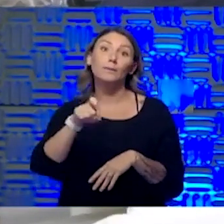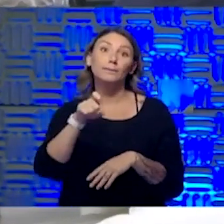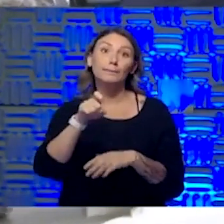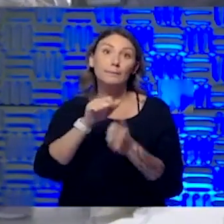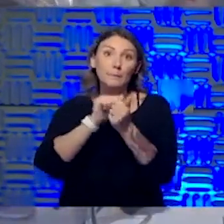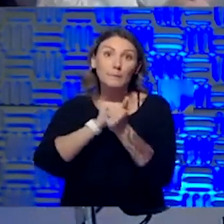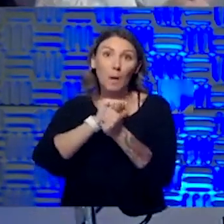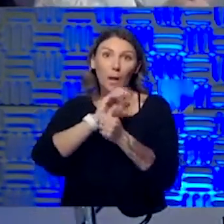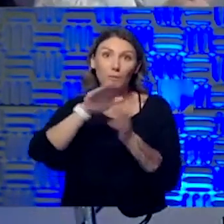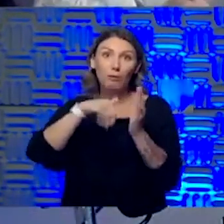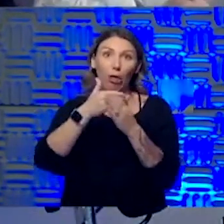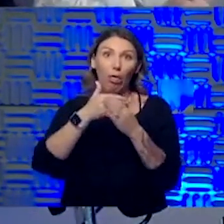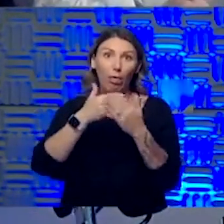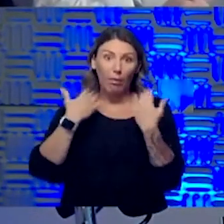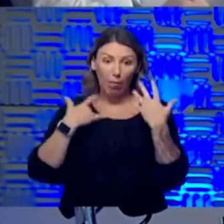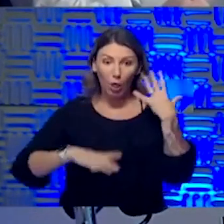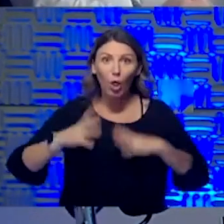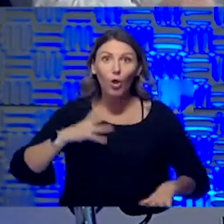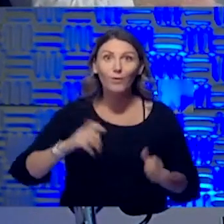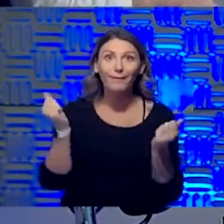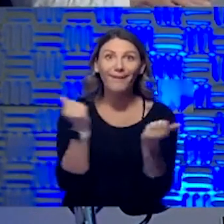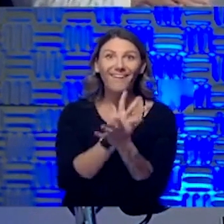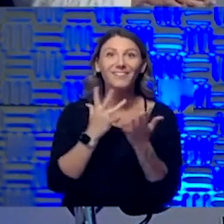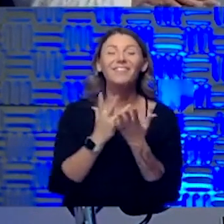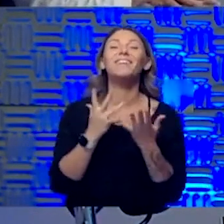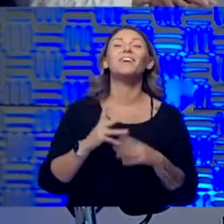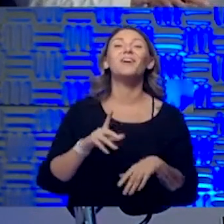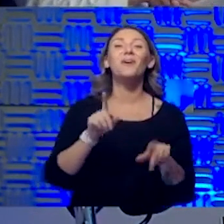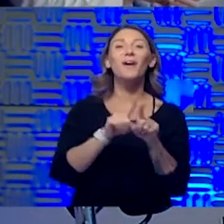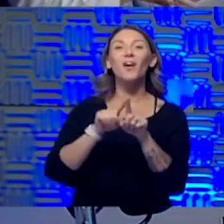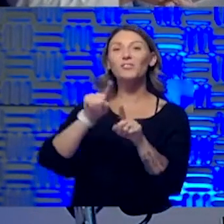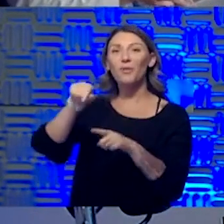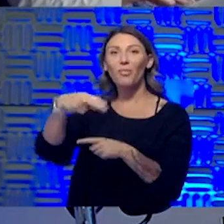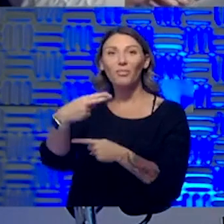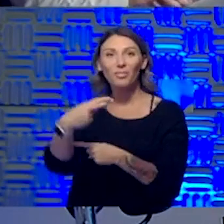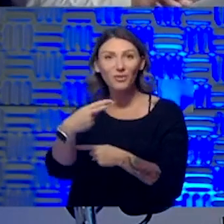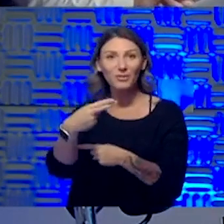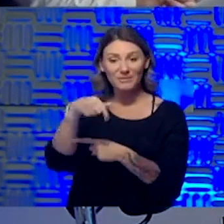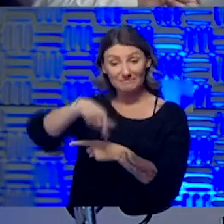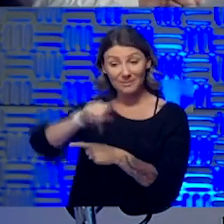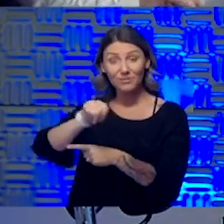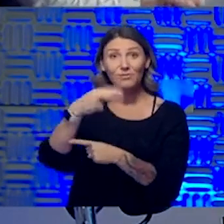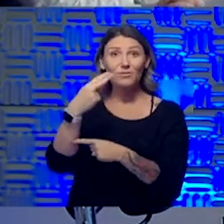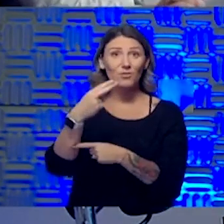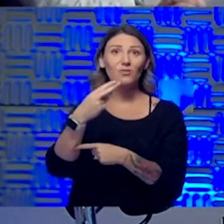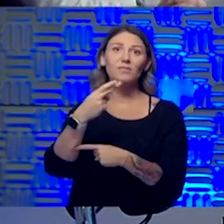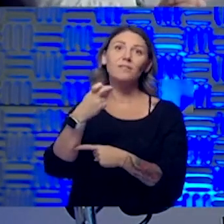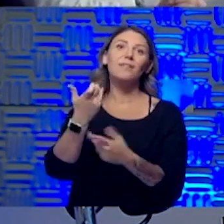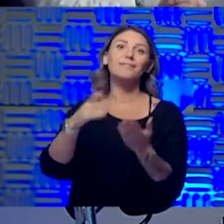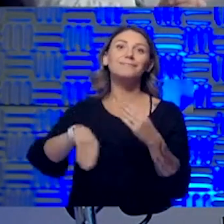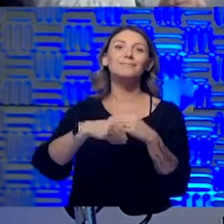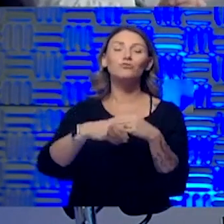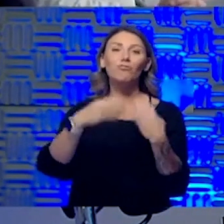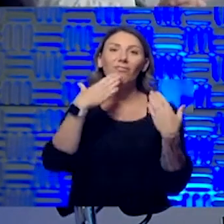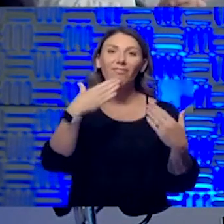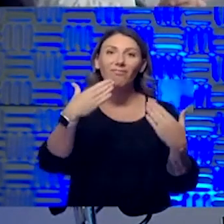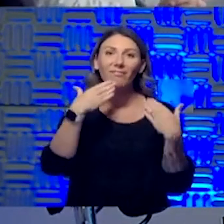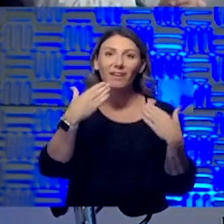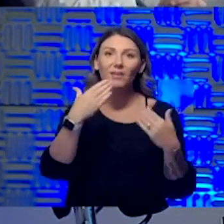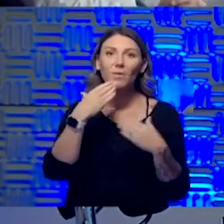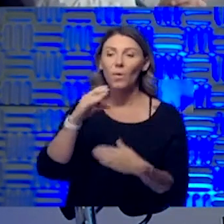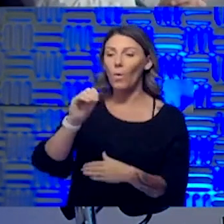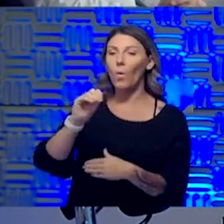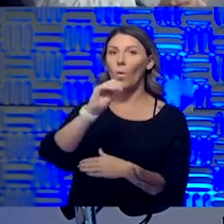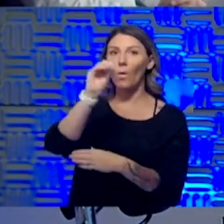because my barbecue tends to go in a lot of places. This Thursday, another big thank you coming to feed our hardworking health system employees. Olathe